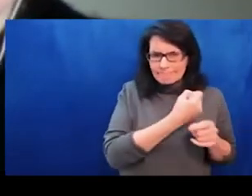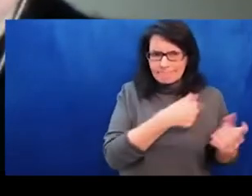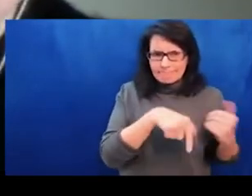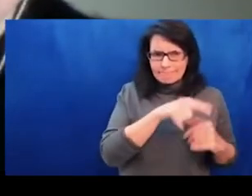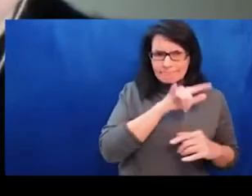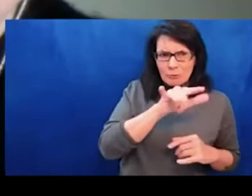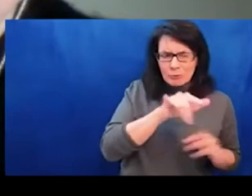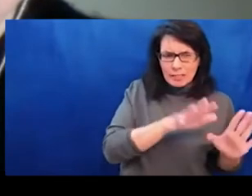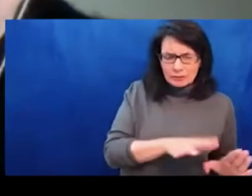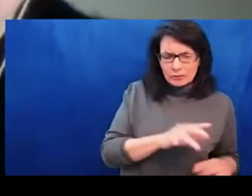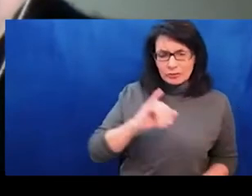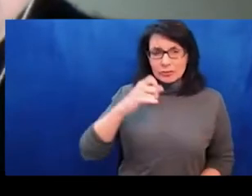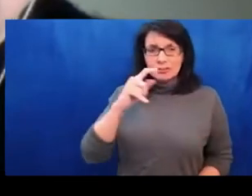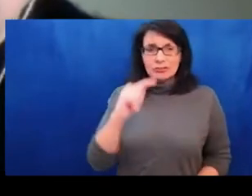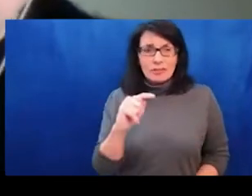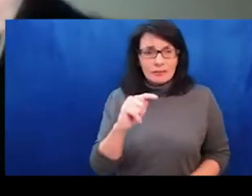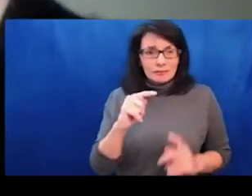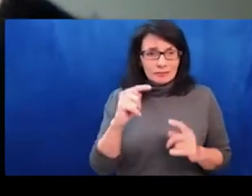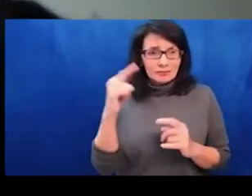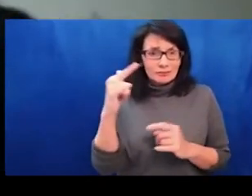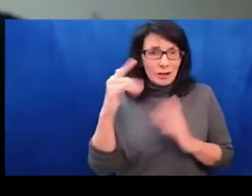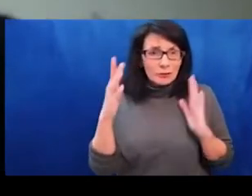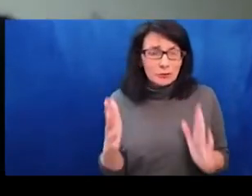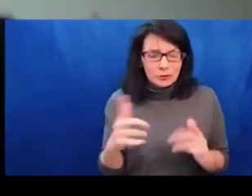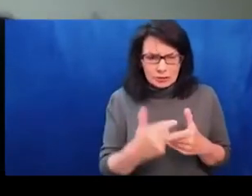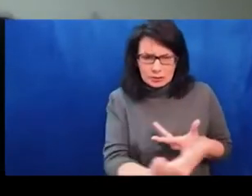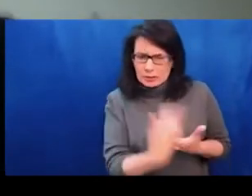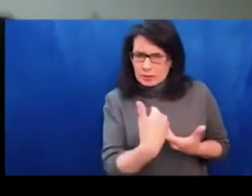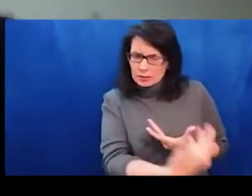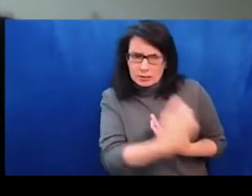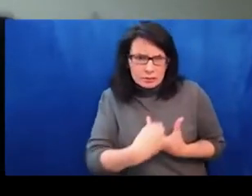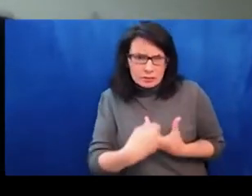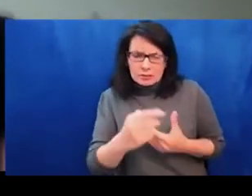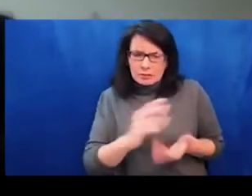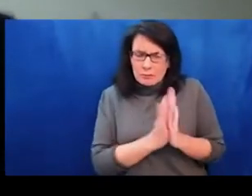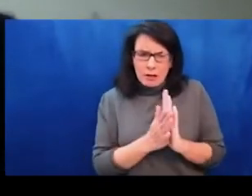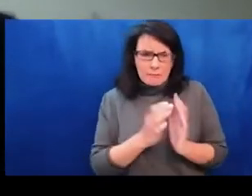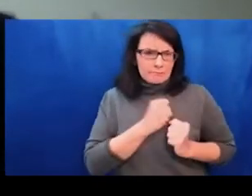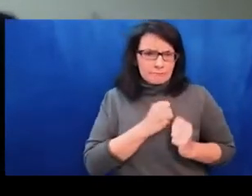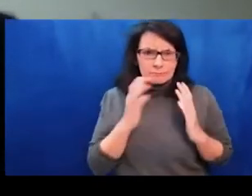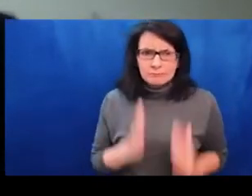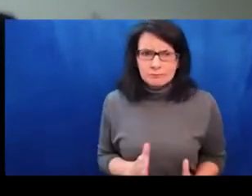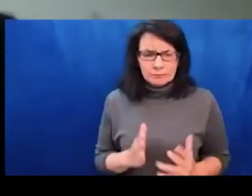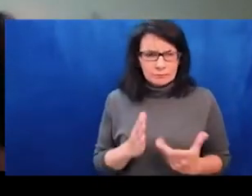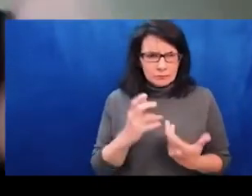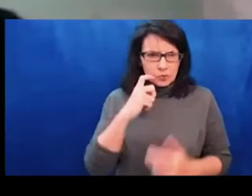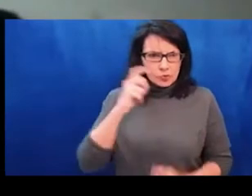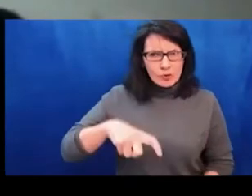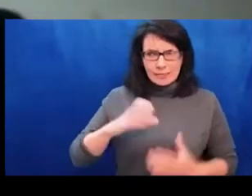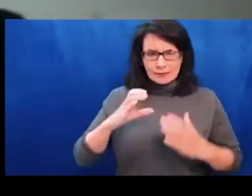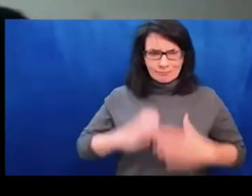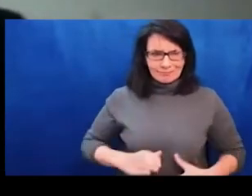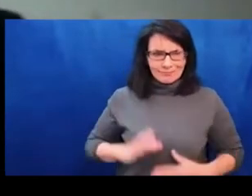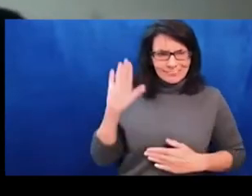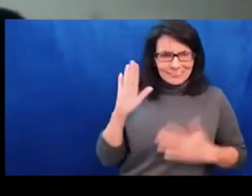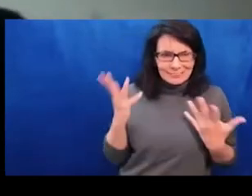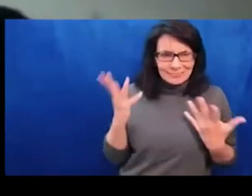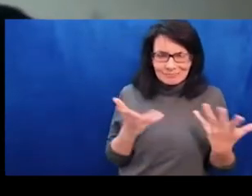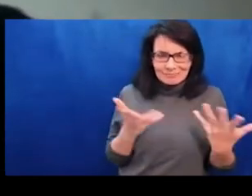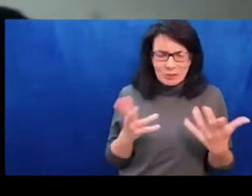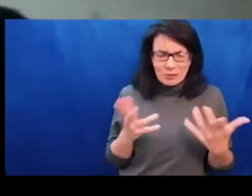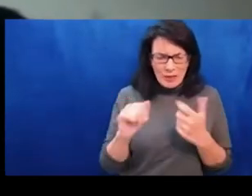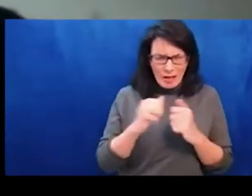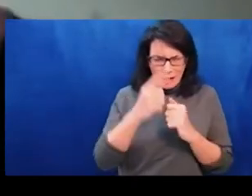NATO decided that as an organization that was not going to make a no-fly zone over Ukraine.